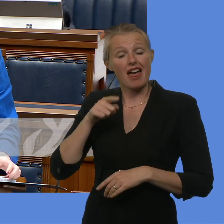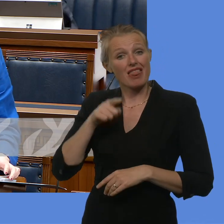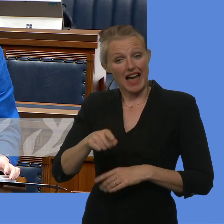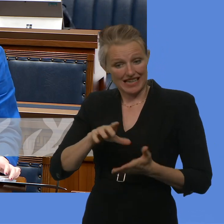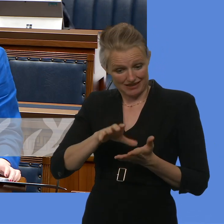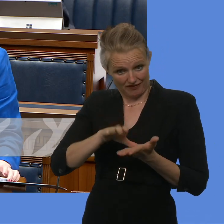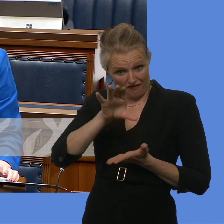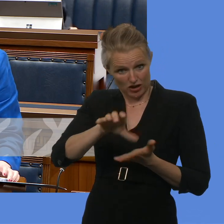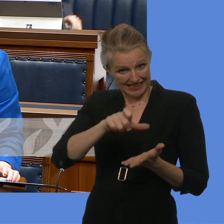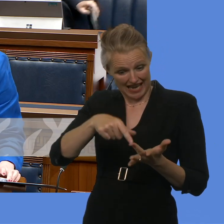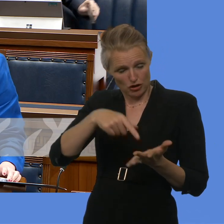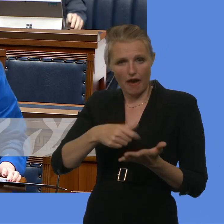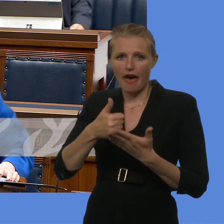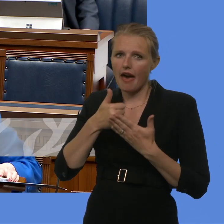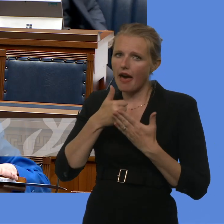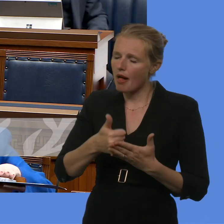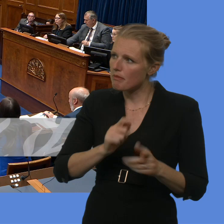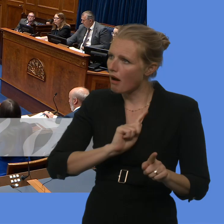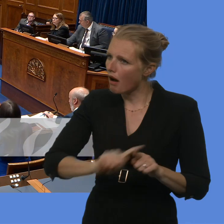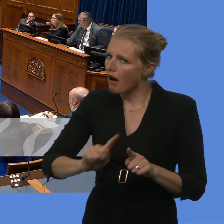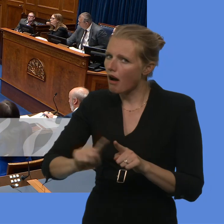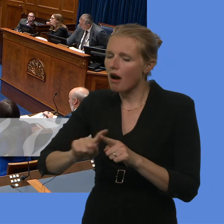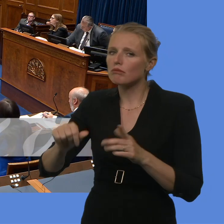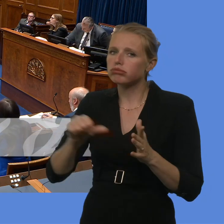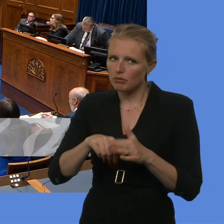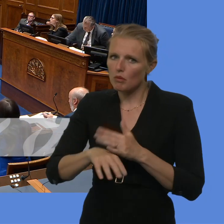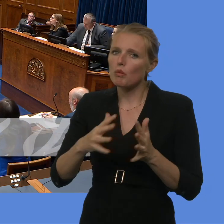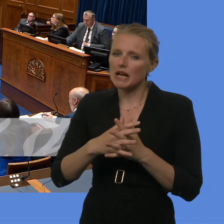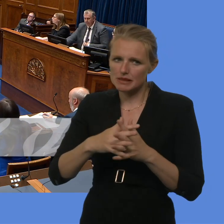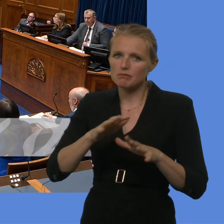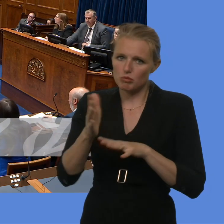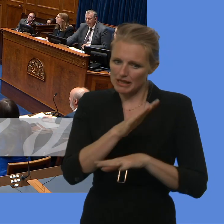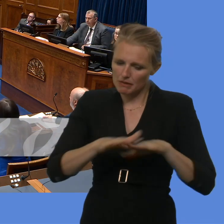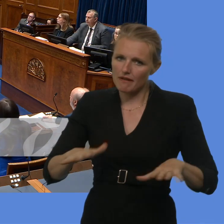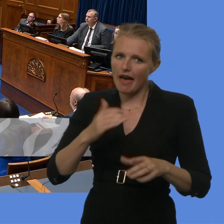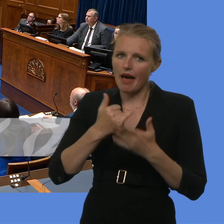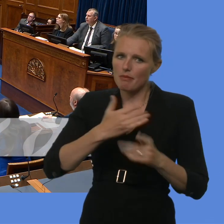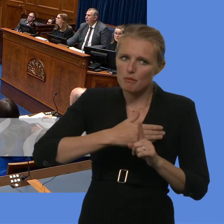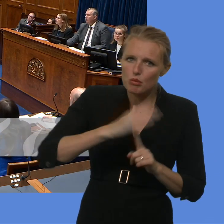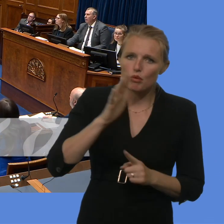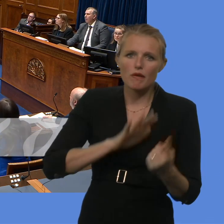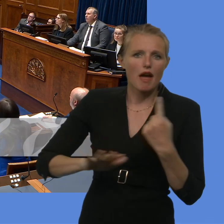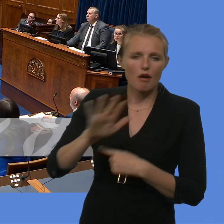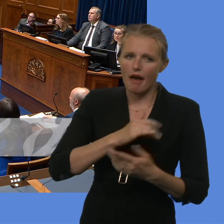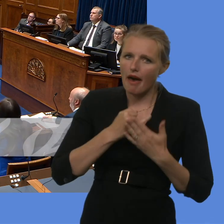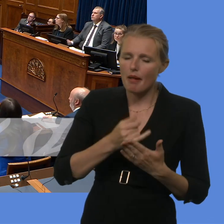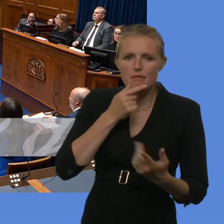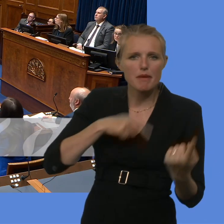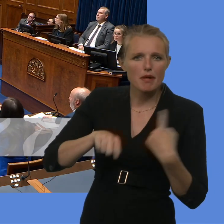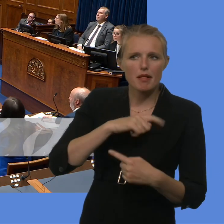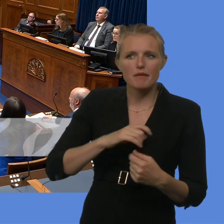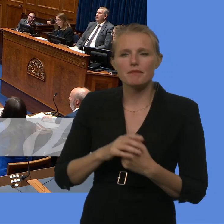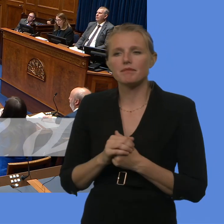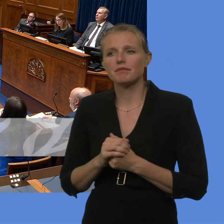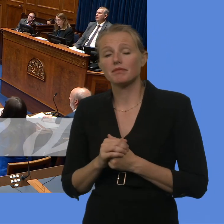in West Belfast. Thank you, Mr Speaker. My thanks to the